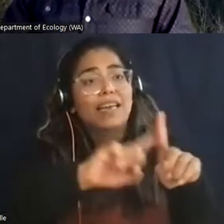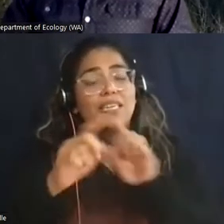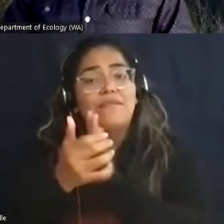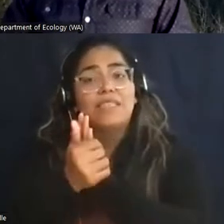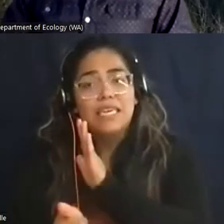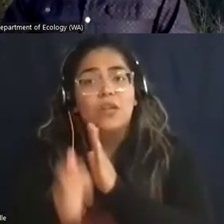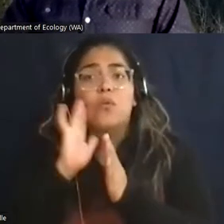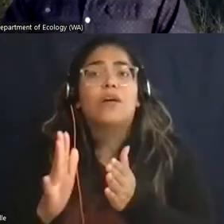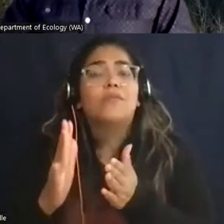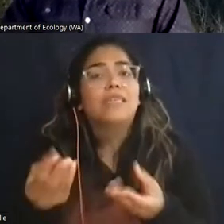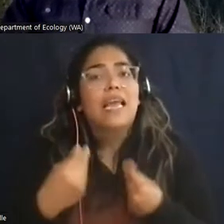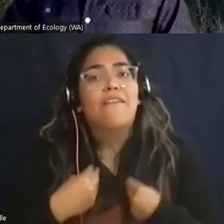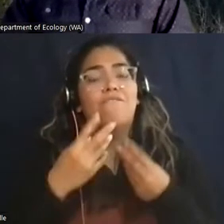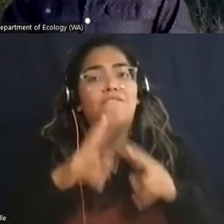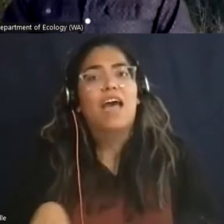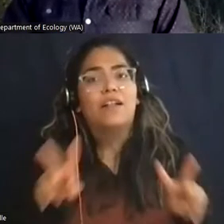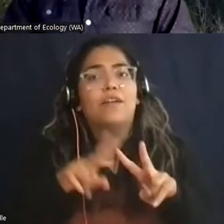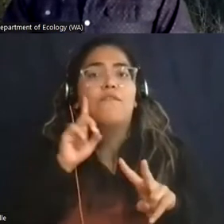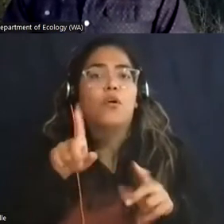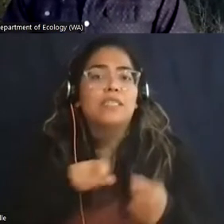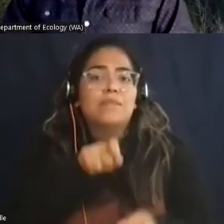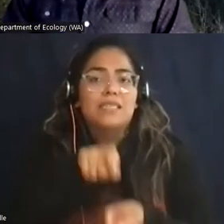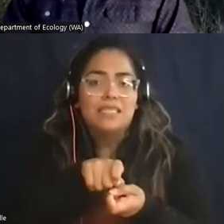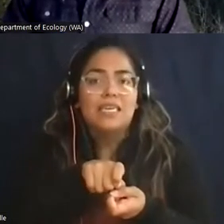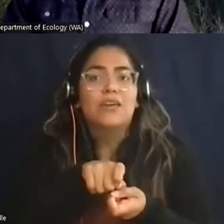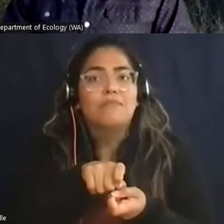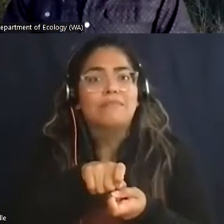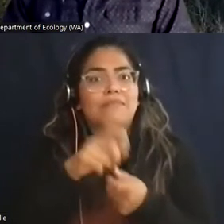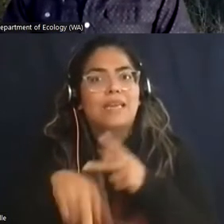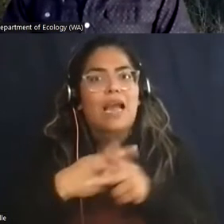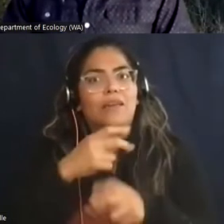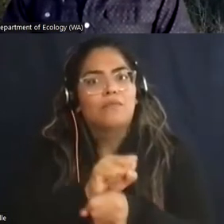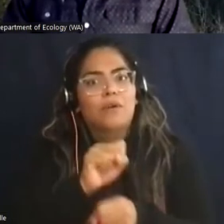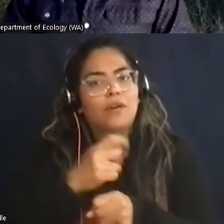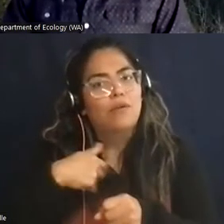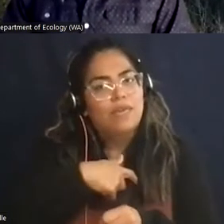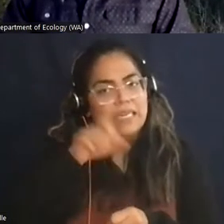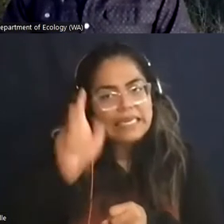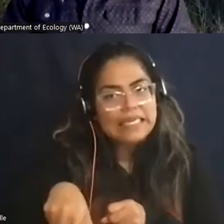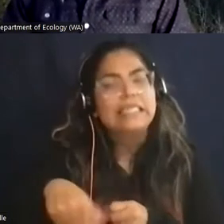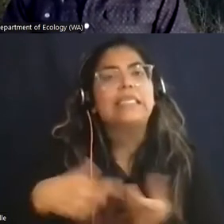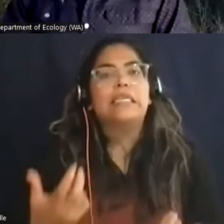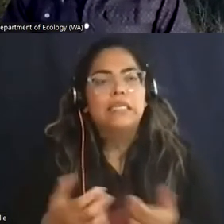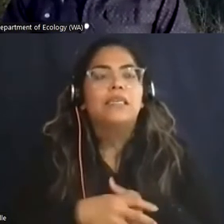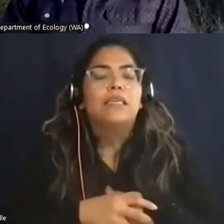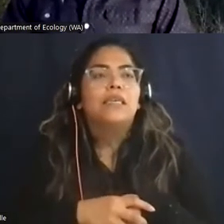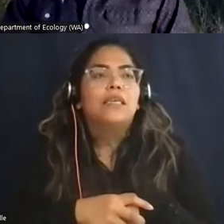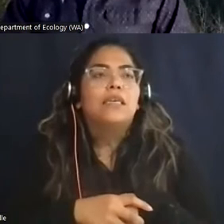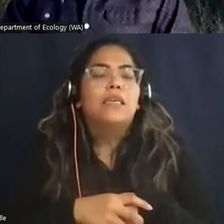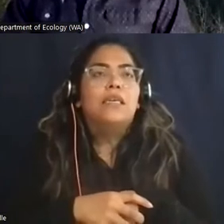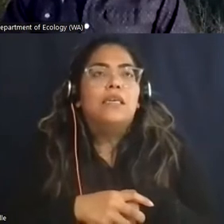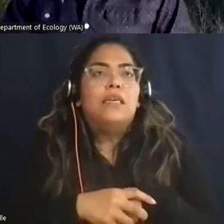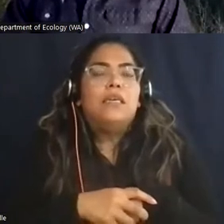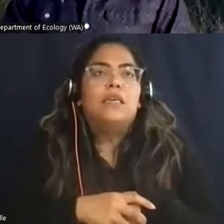tremendous value to a particular set of tasks that we need. And so if you're, you